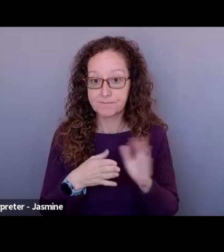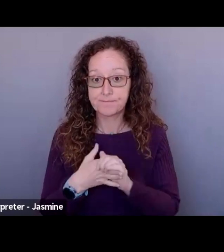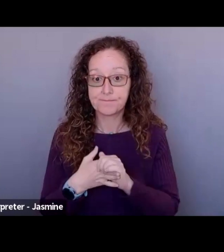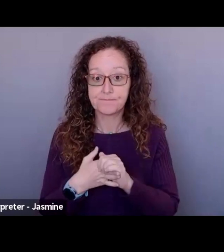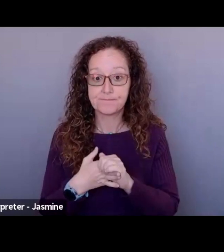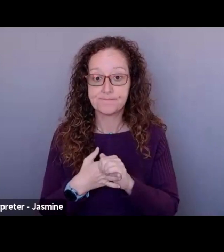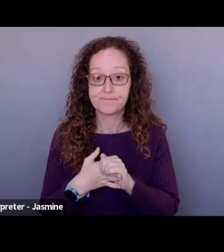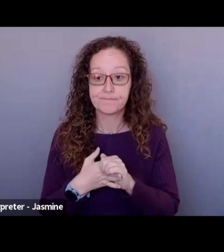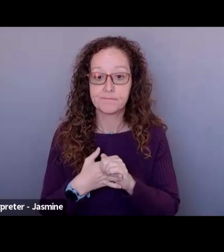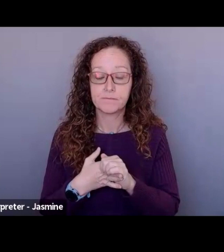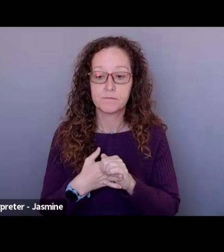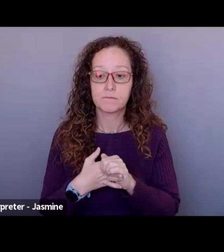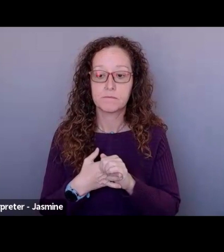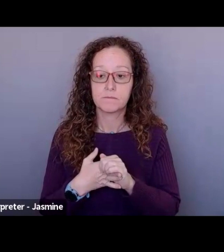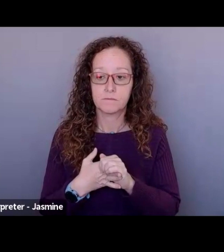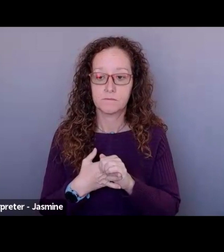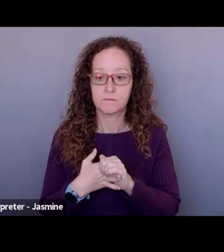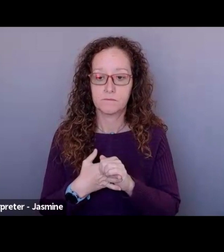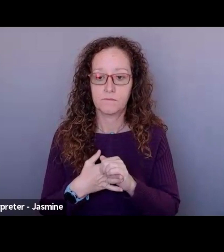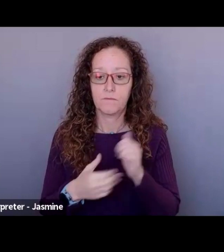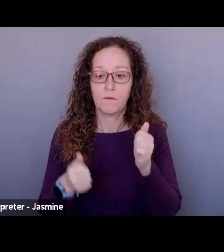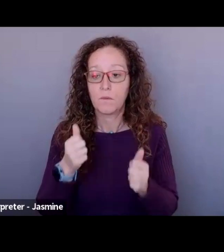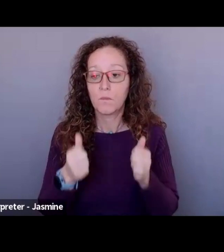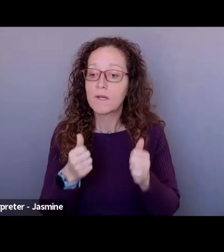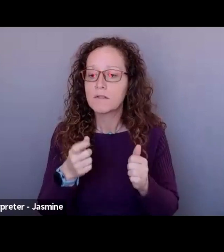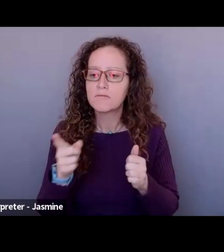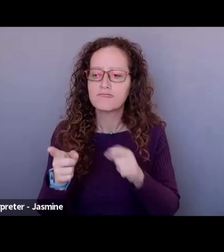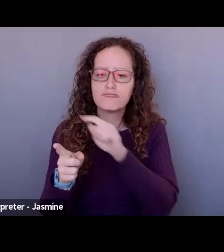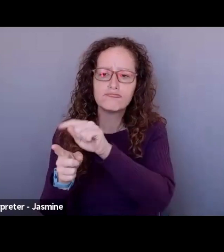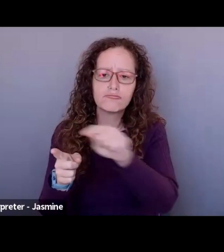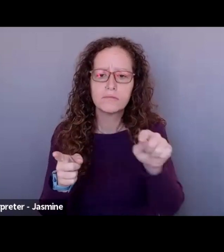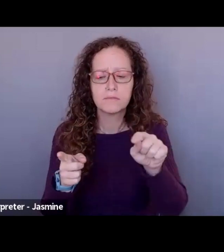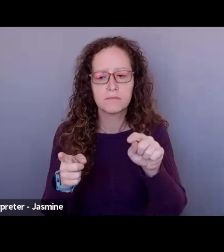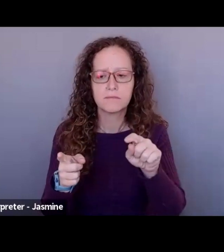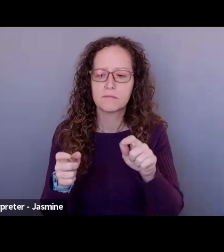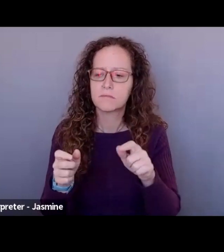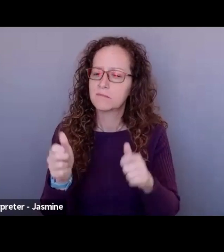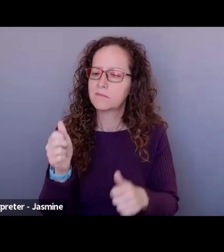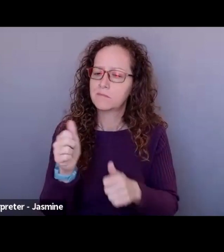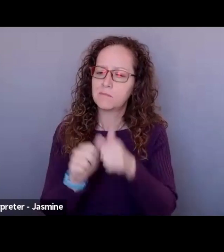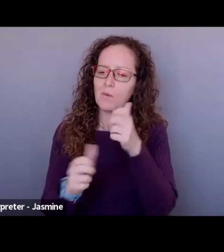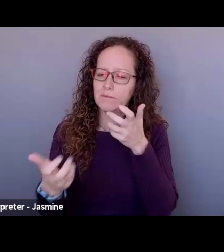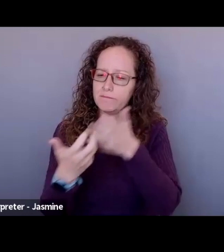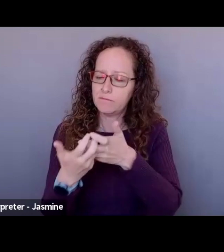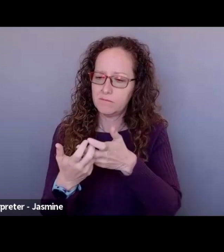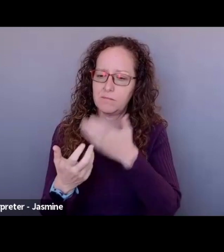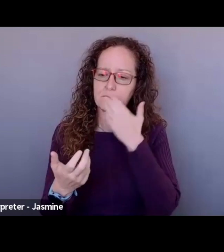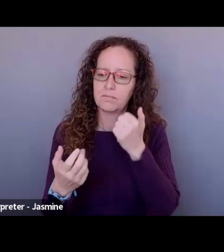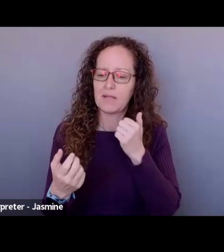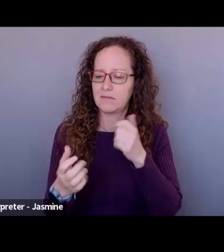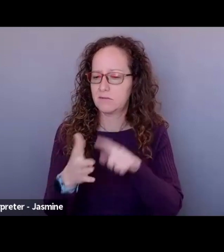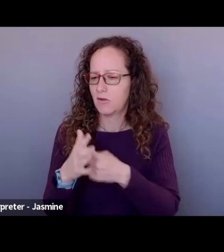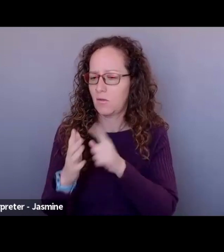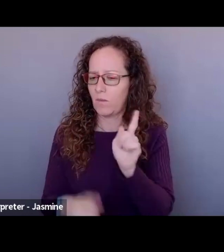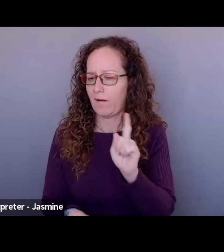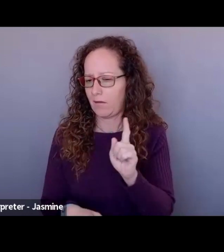which, which of these prospects make the most sense to start with, right? Prioritize your prospects and funding needs. So start out.